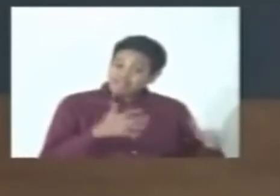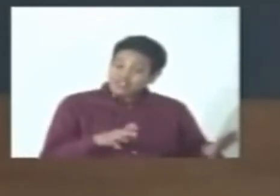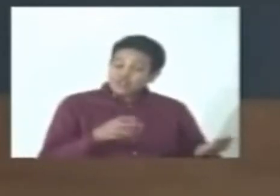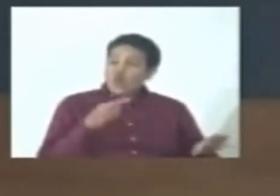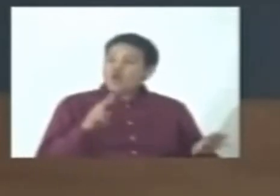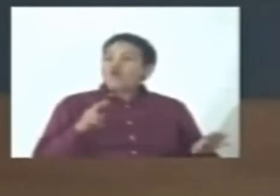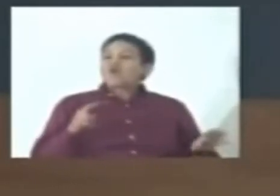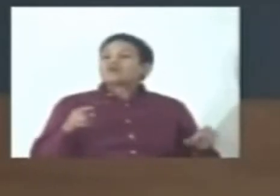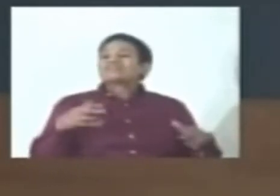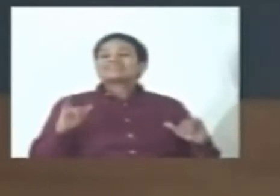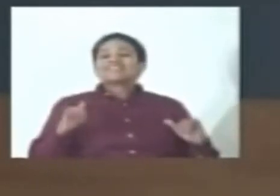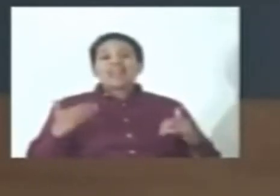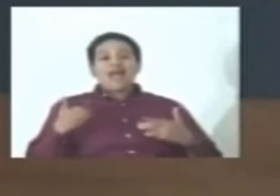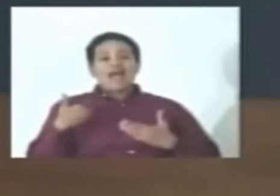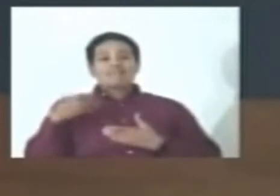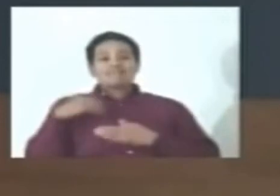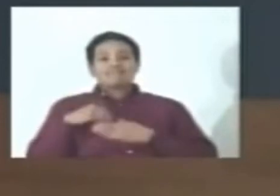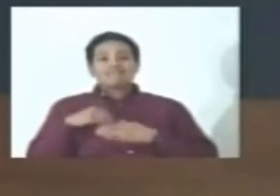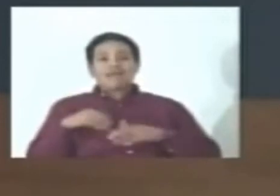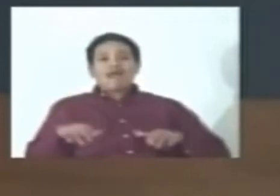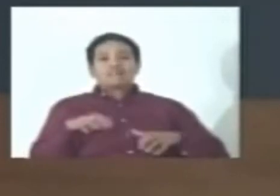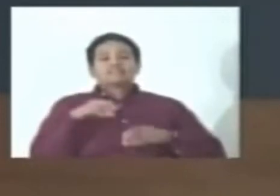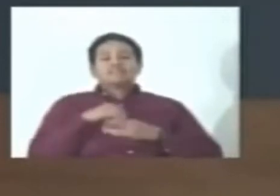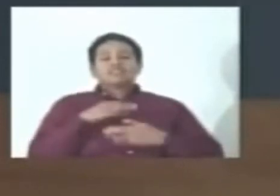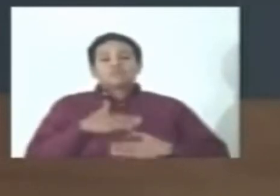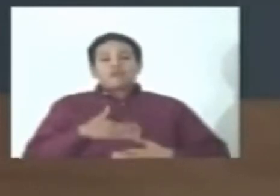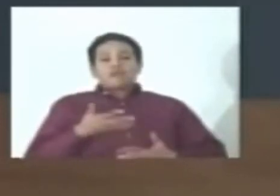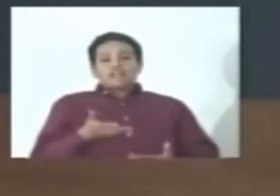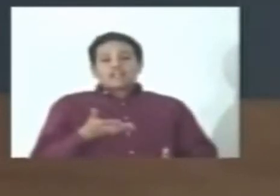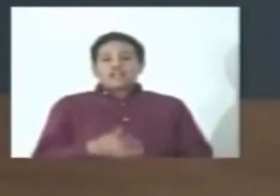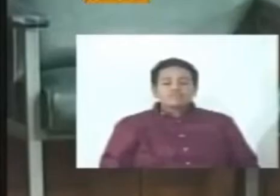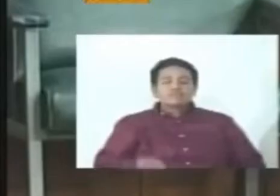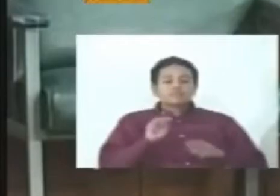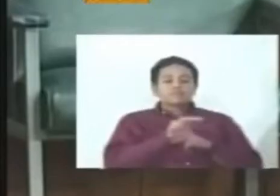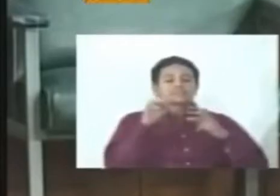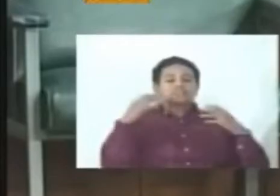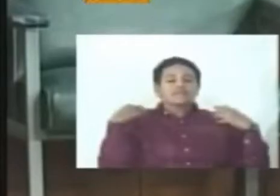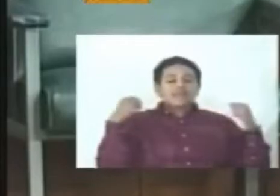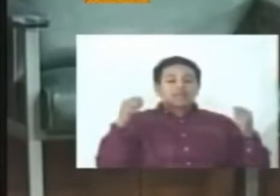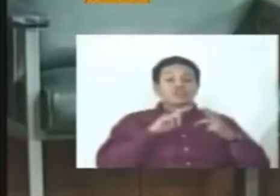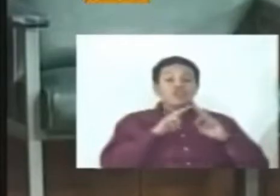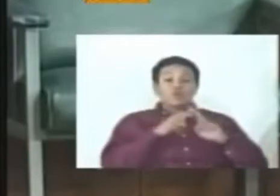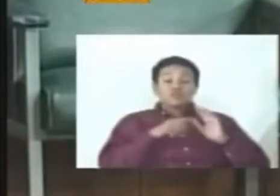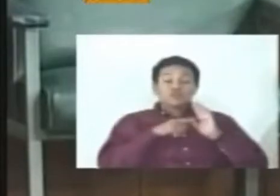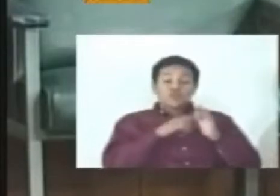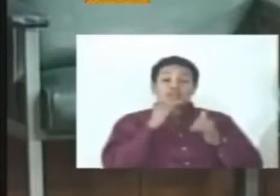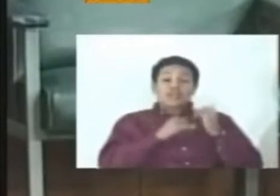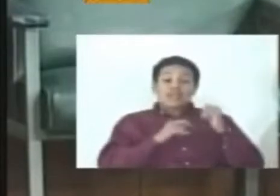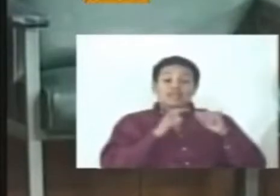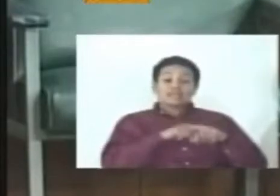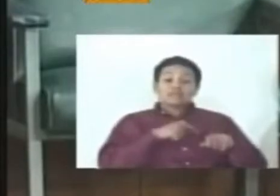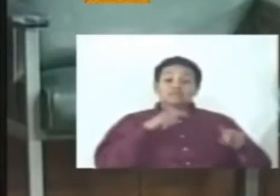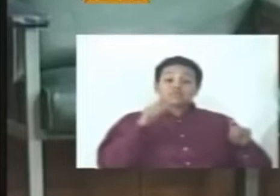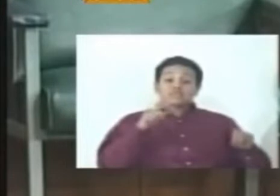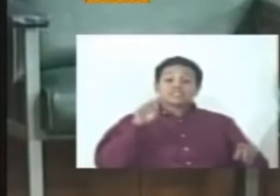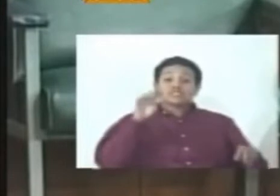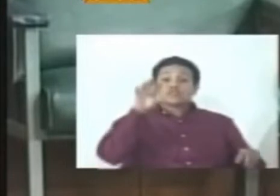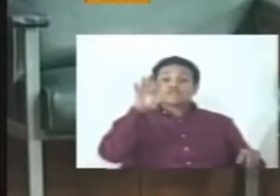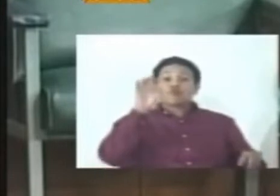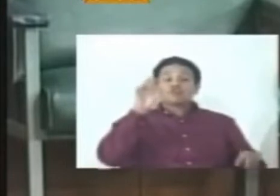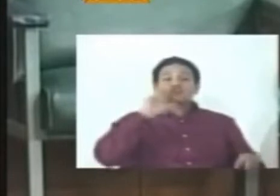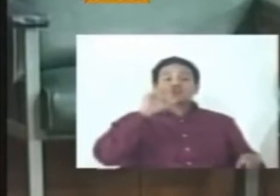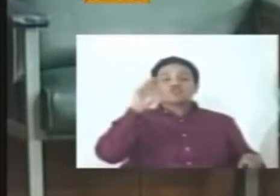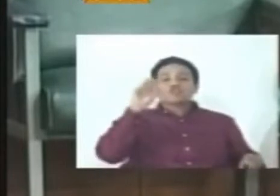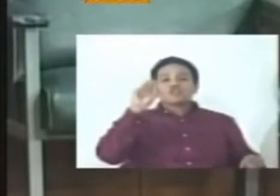having the active process. Opposition spokesman on health, Dr. Maris Guy,